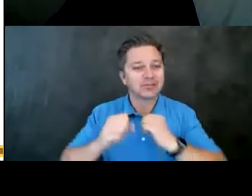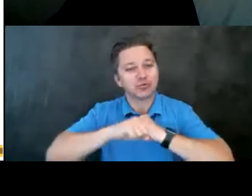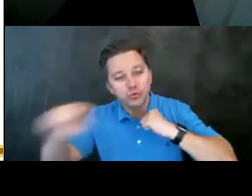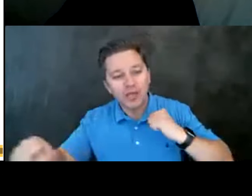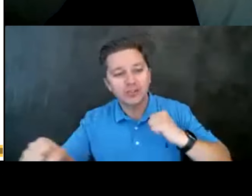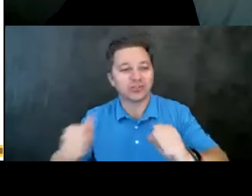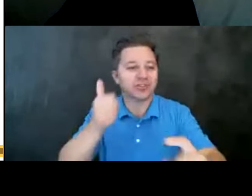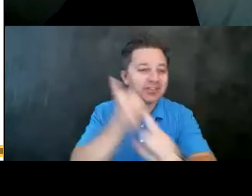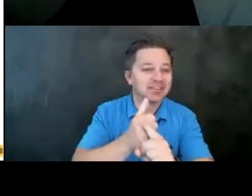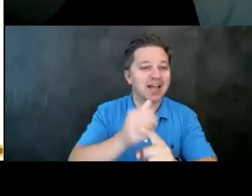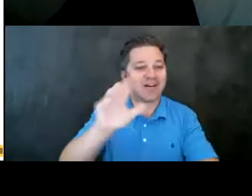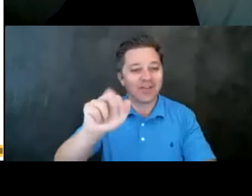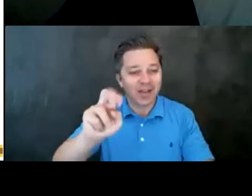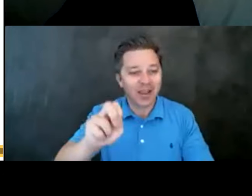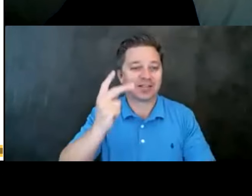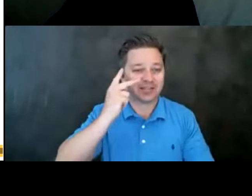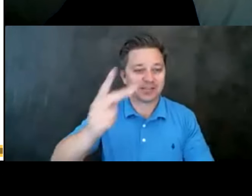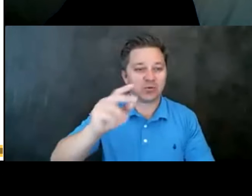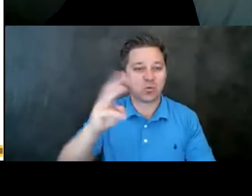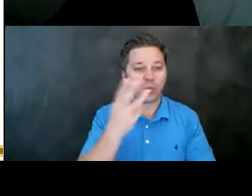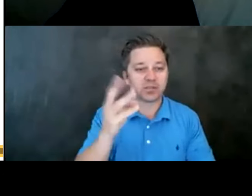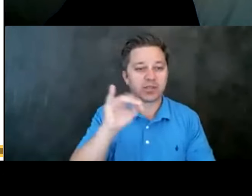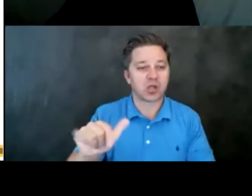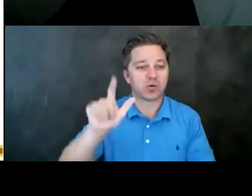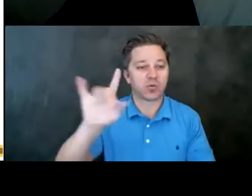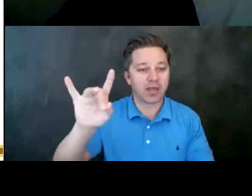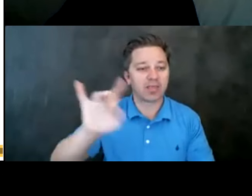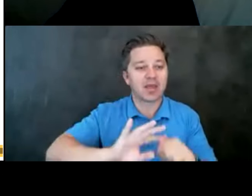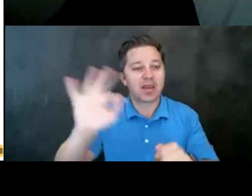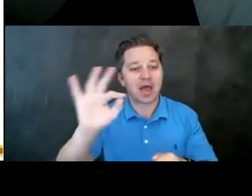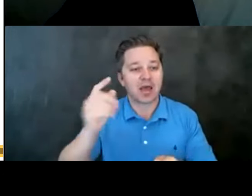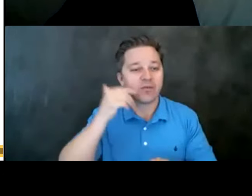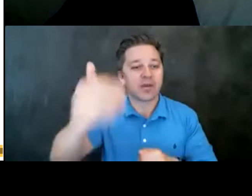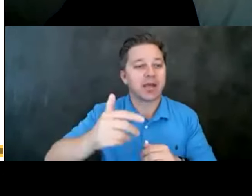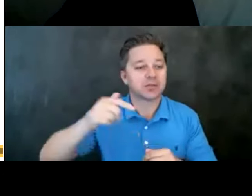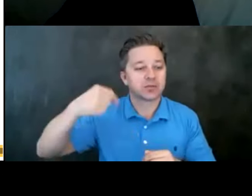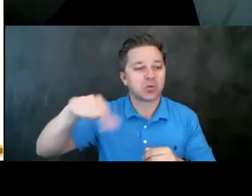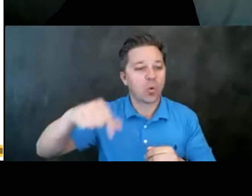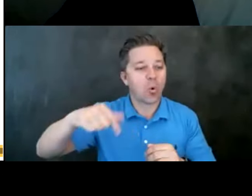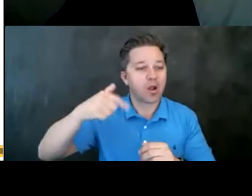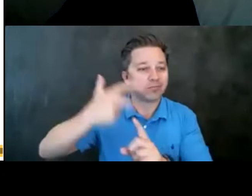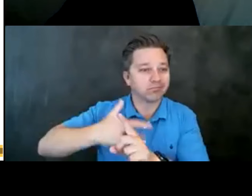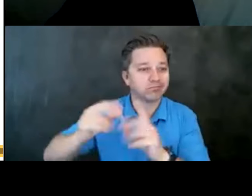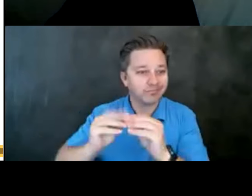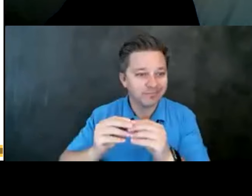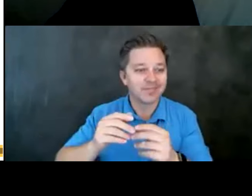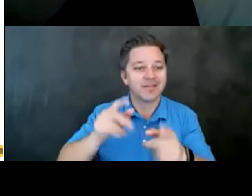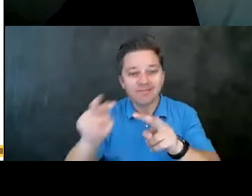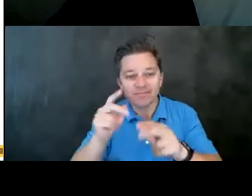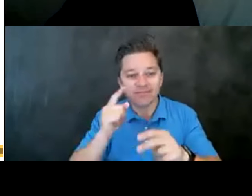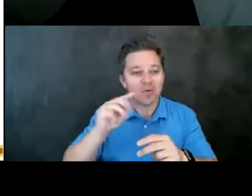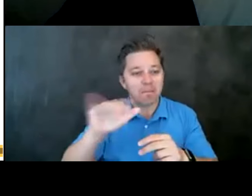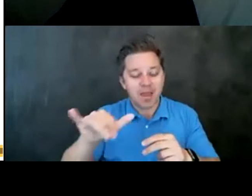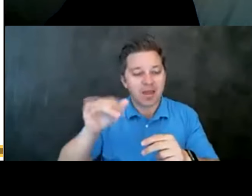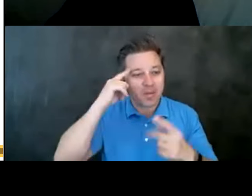and we are going to see you guys on Wednesday, July 28th at 9 a.m. for our next quarterly update. Be on the lookout for those May's Mental Health Matters,